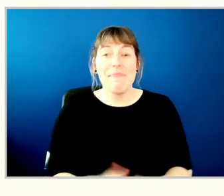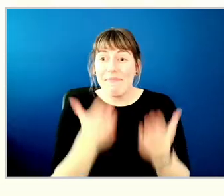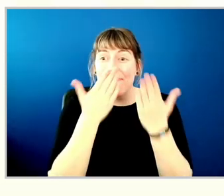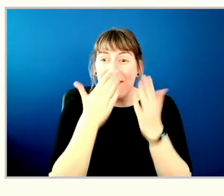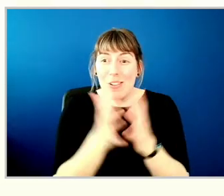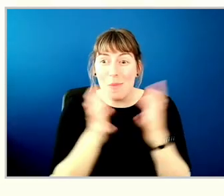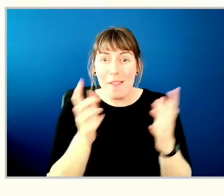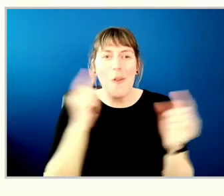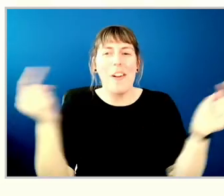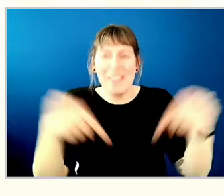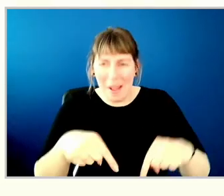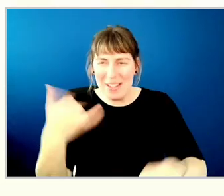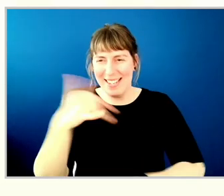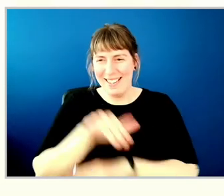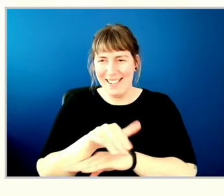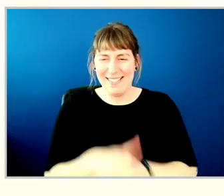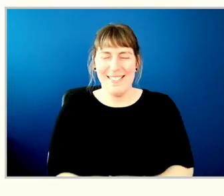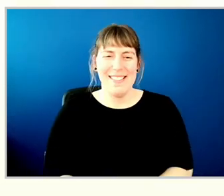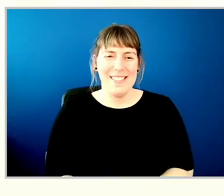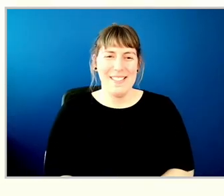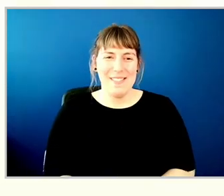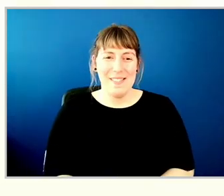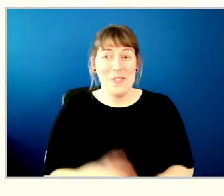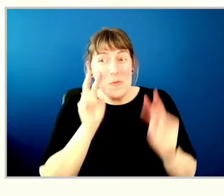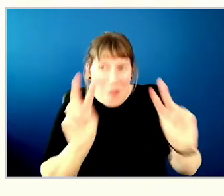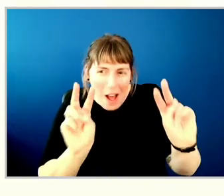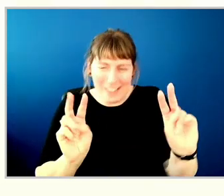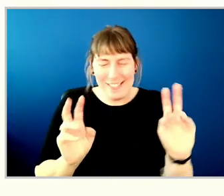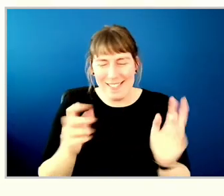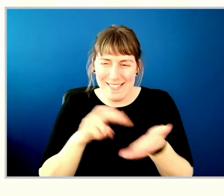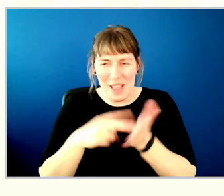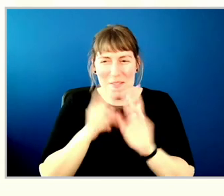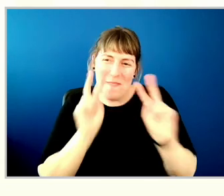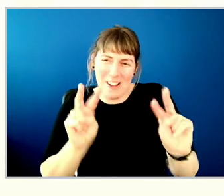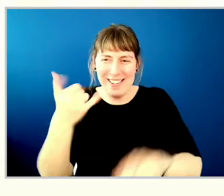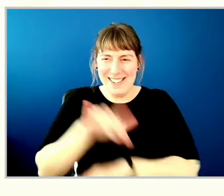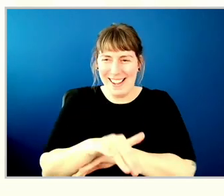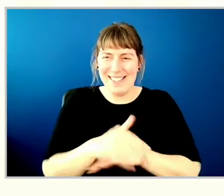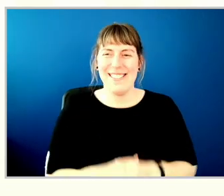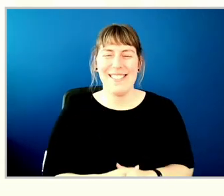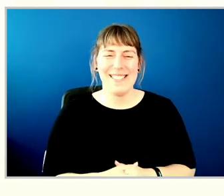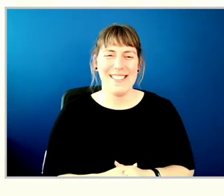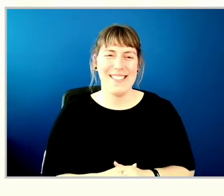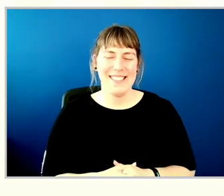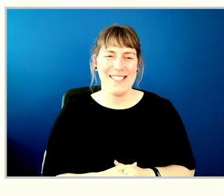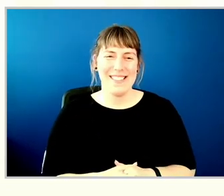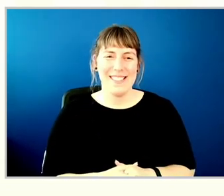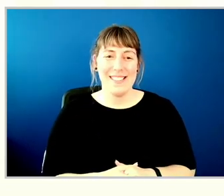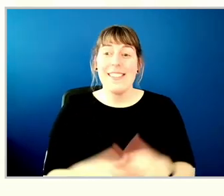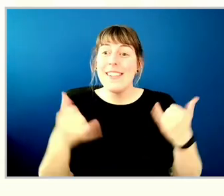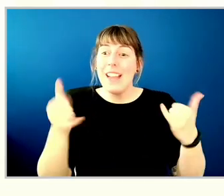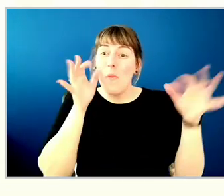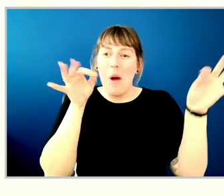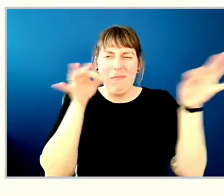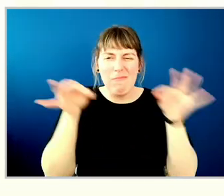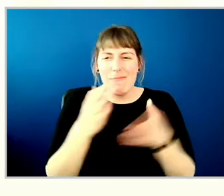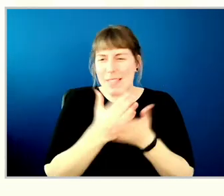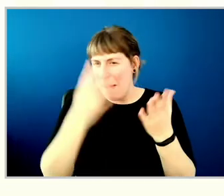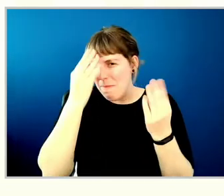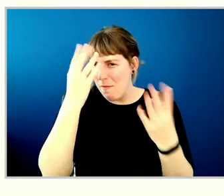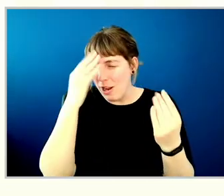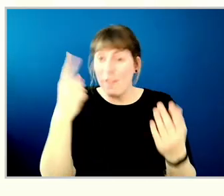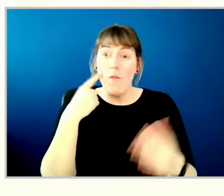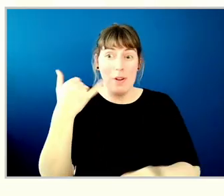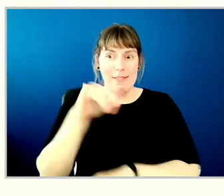for turning in this evening. For tuning in this evening, I should say. I would now like to go over a few housekeeping items for